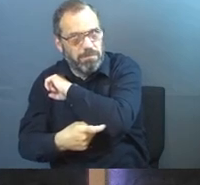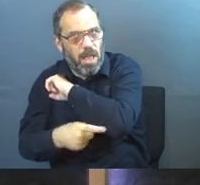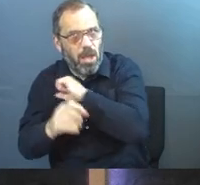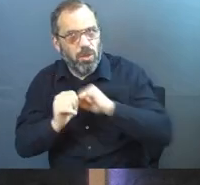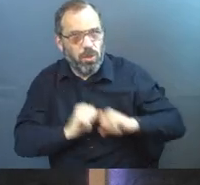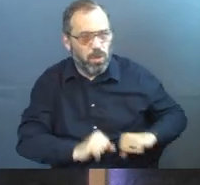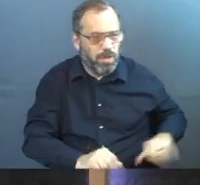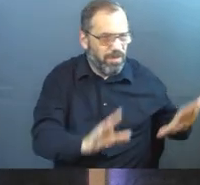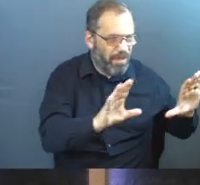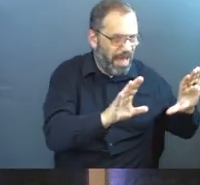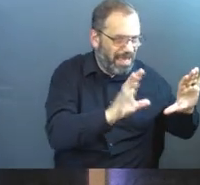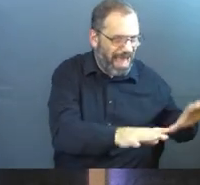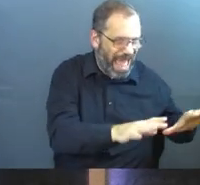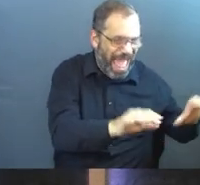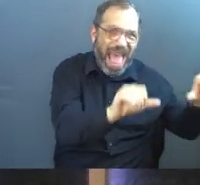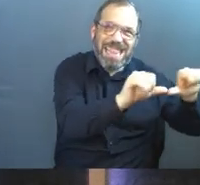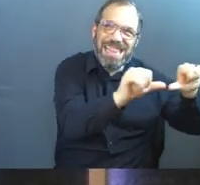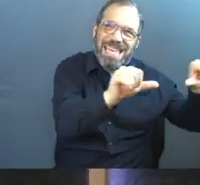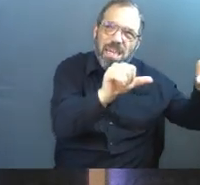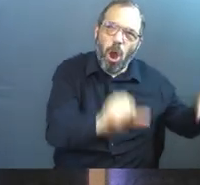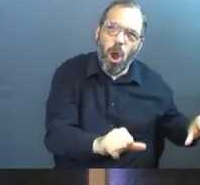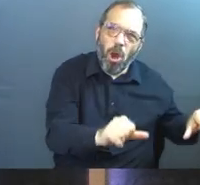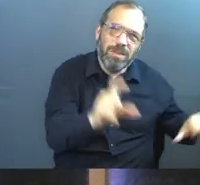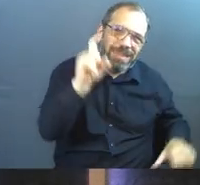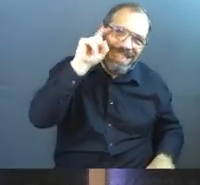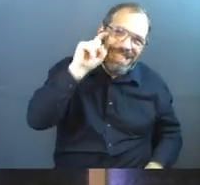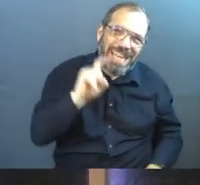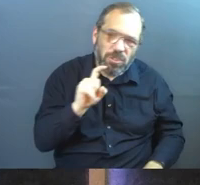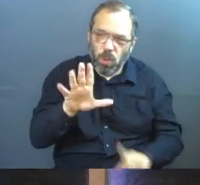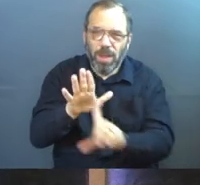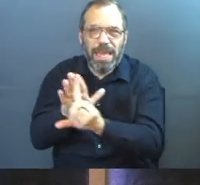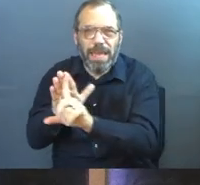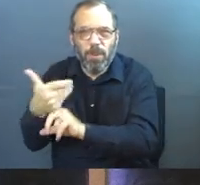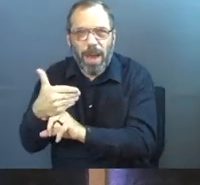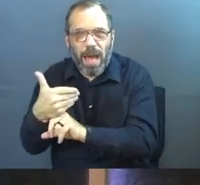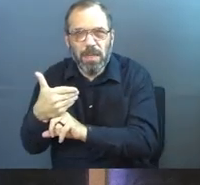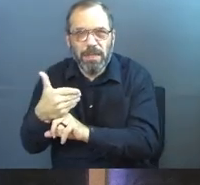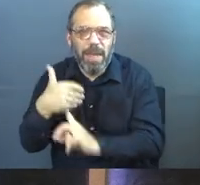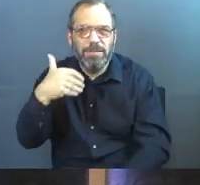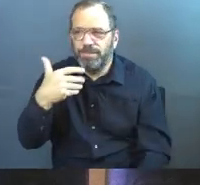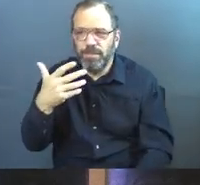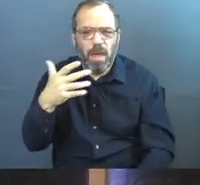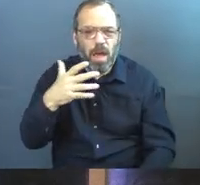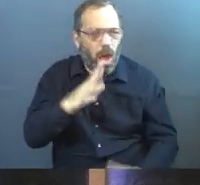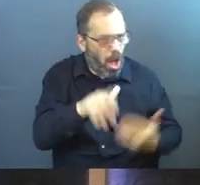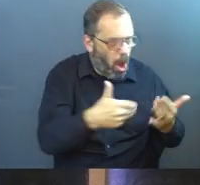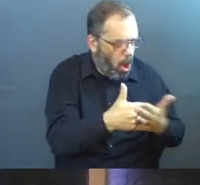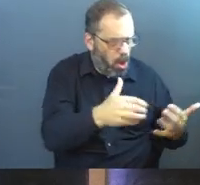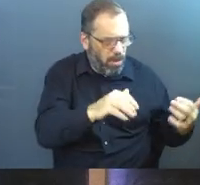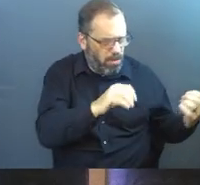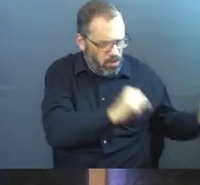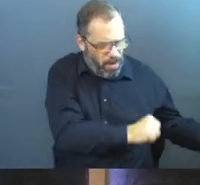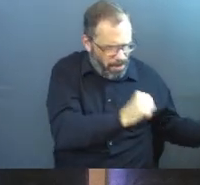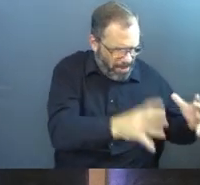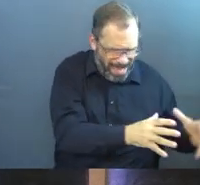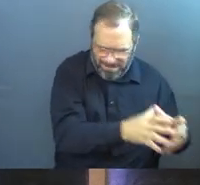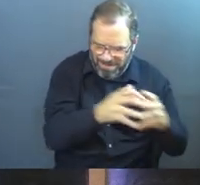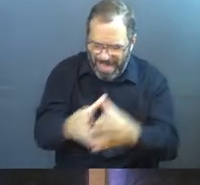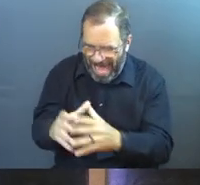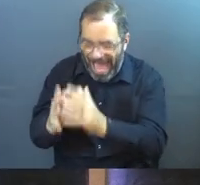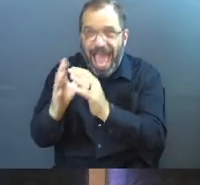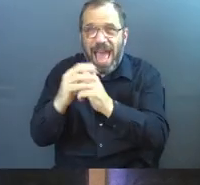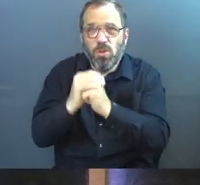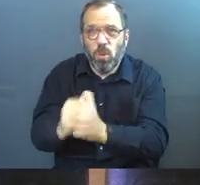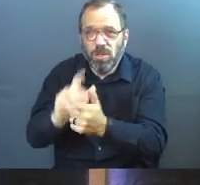you're sacrificing that at the altar of sexual immorality? You're giving it all your power and the